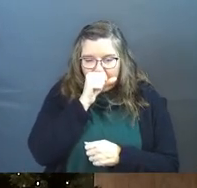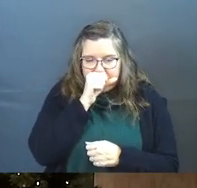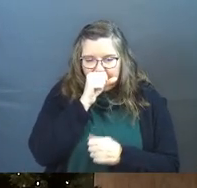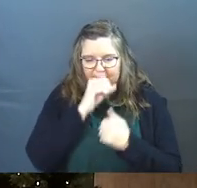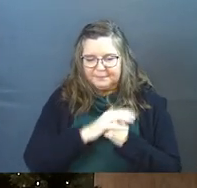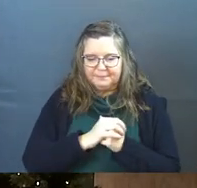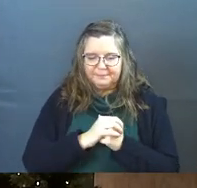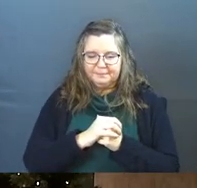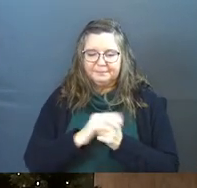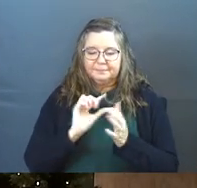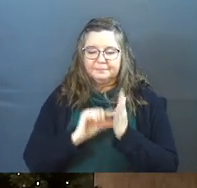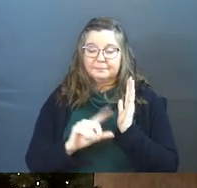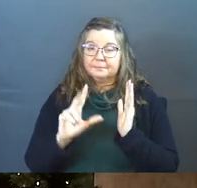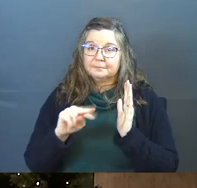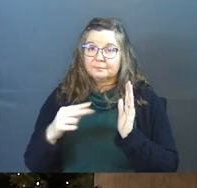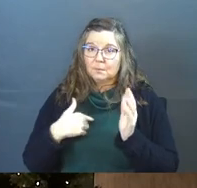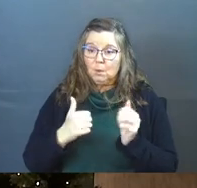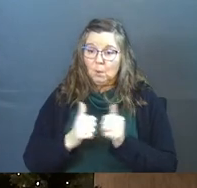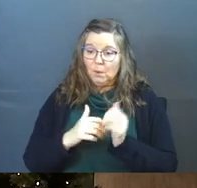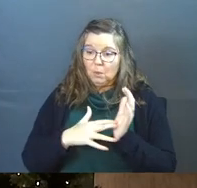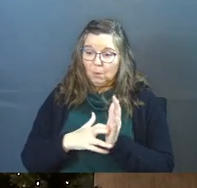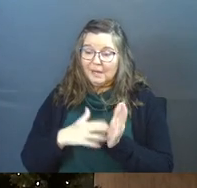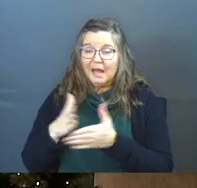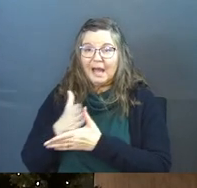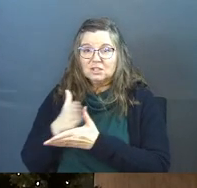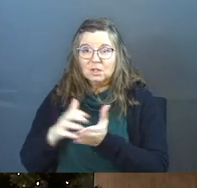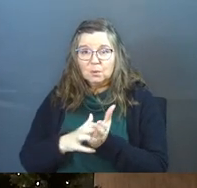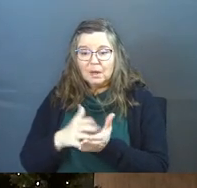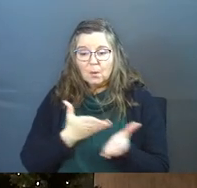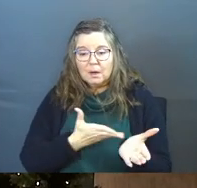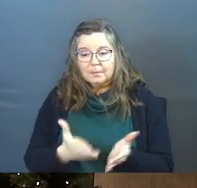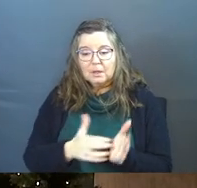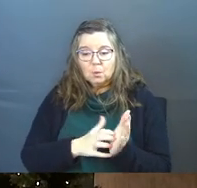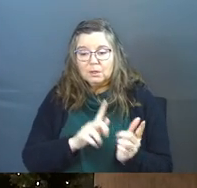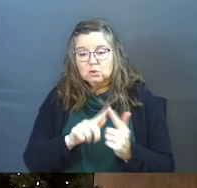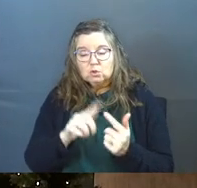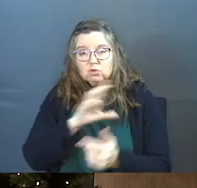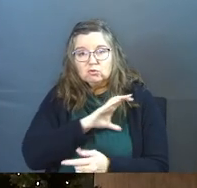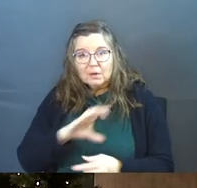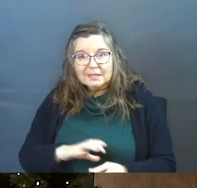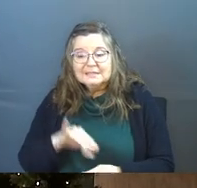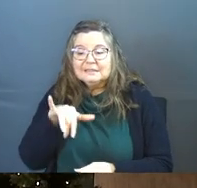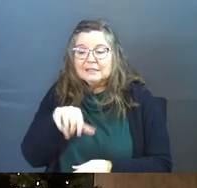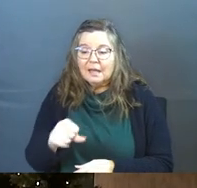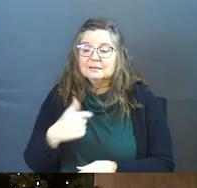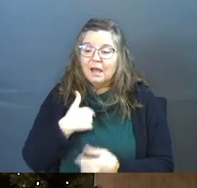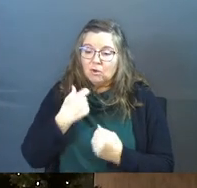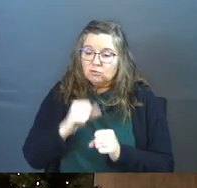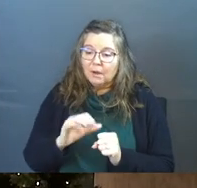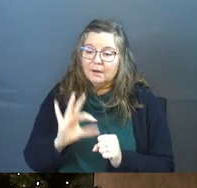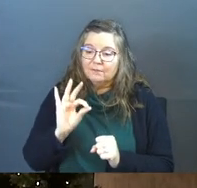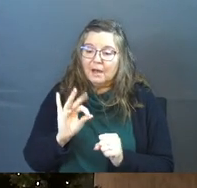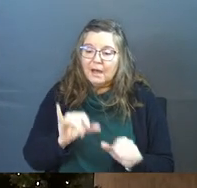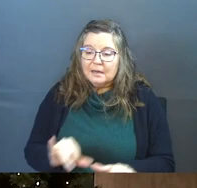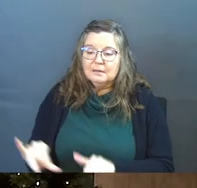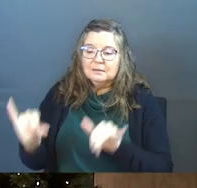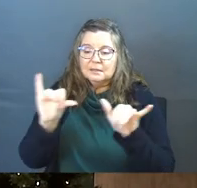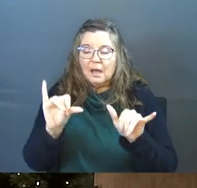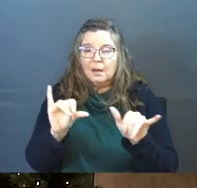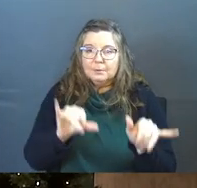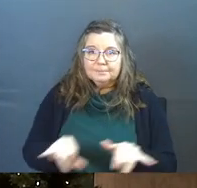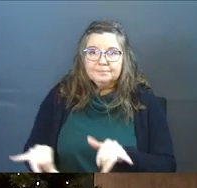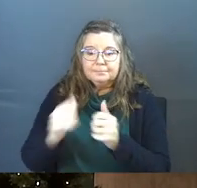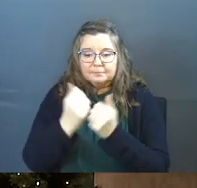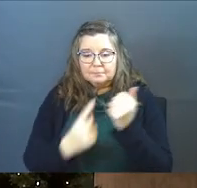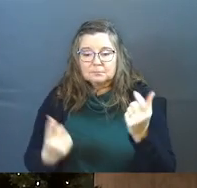rest of what he says. Verse 22. When I'm with those who are weak, I share their weakness for I want to bring the weak to Christ. Yay. Yes. I try to find common ground with